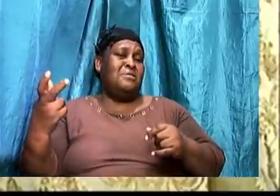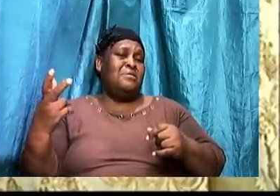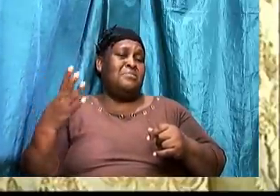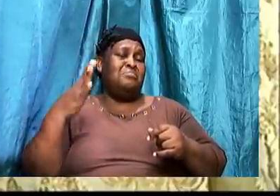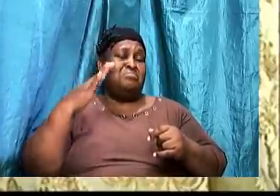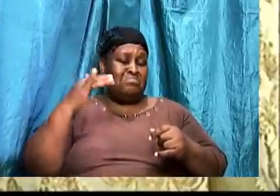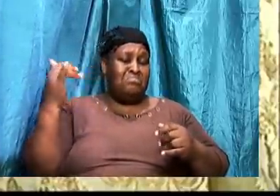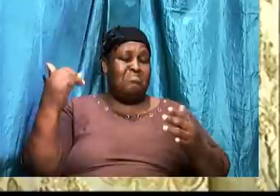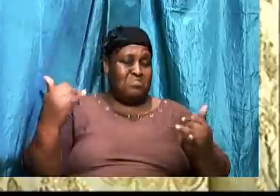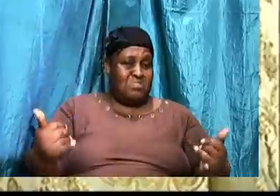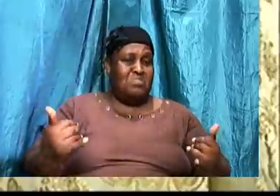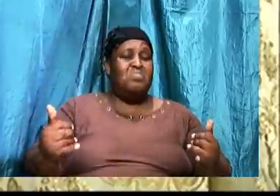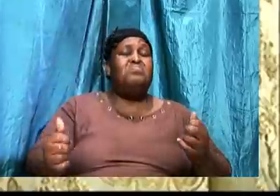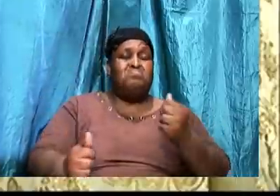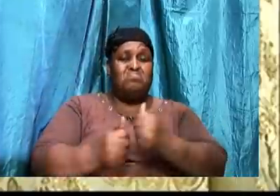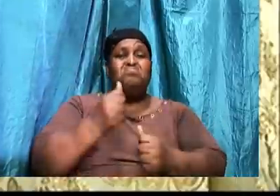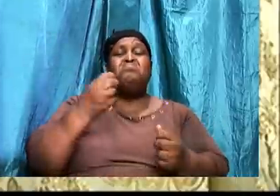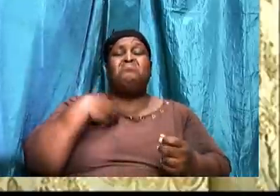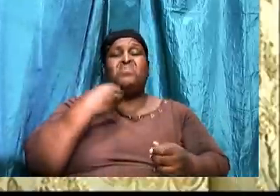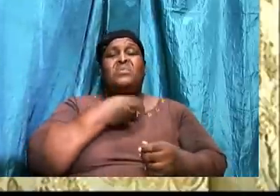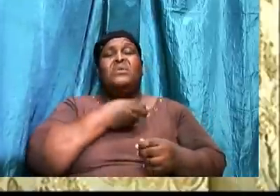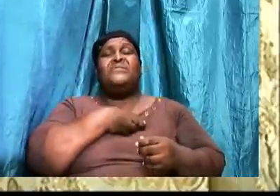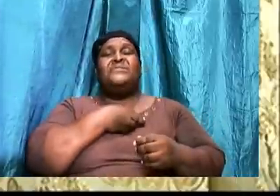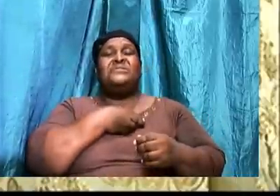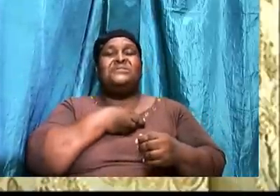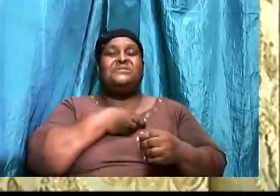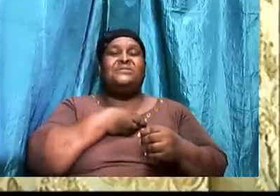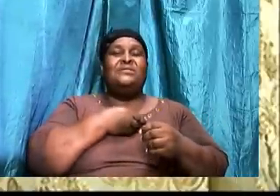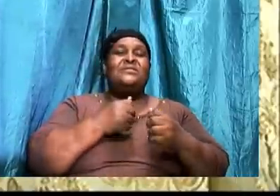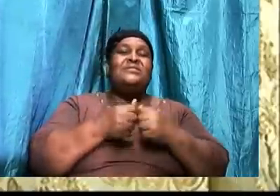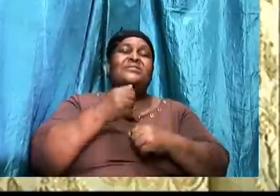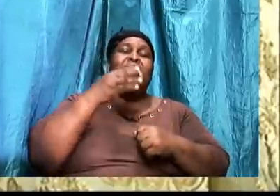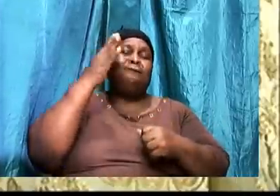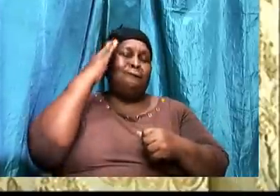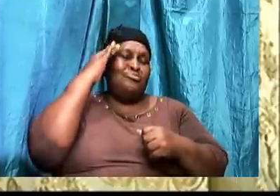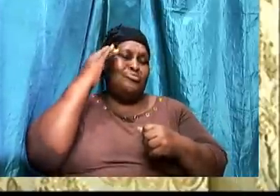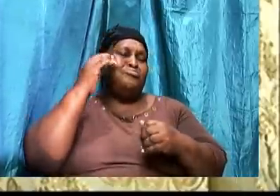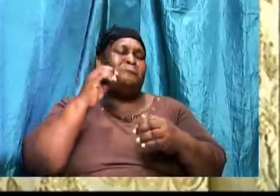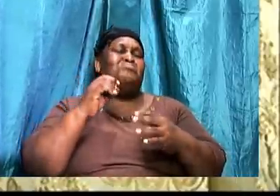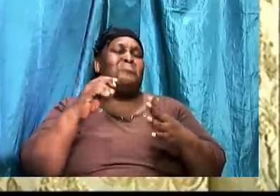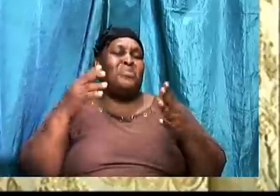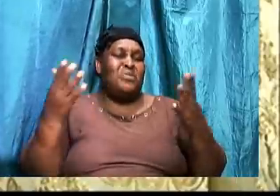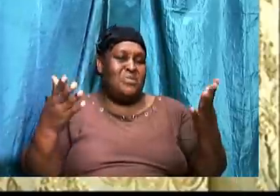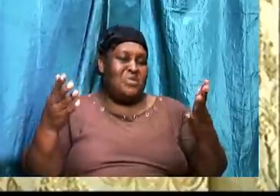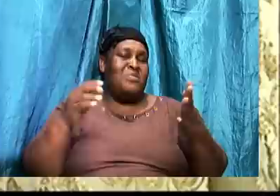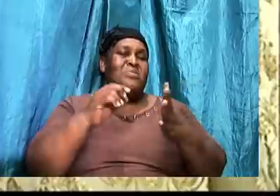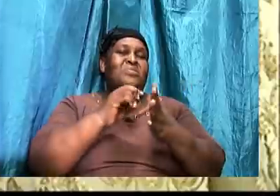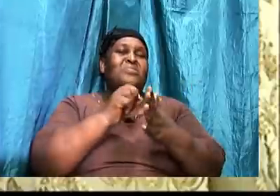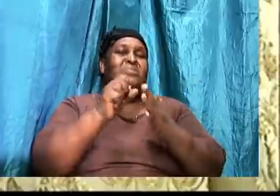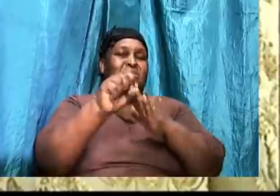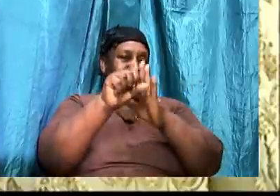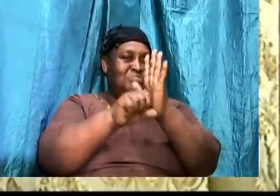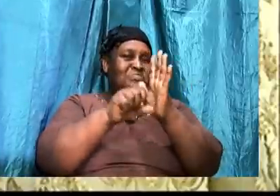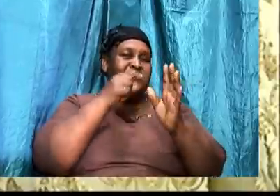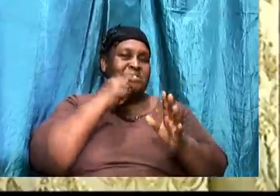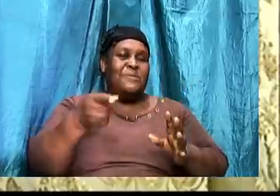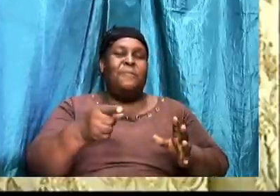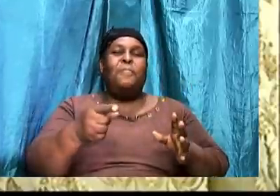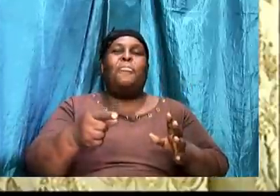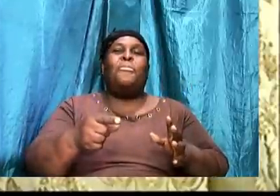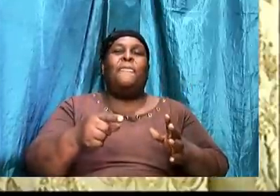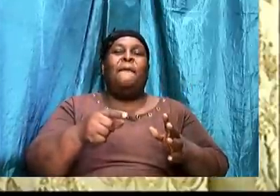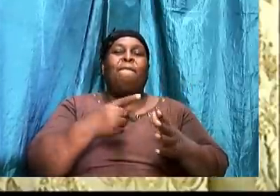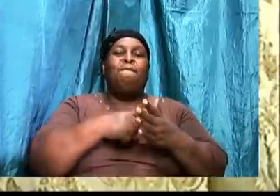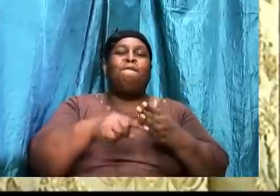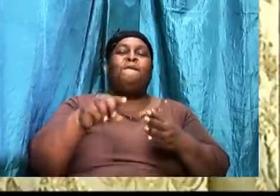now, most of us would basically know what that scripture says, right? Amen. So last week